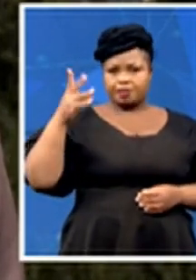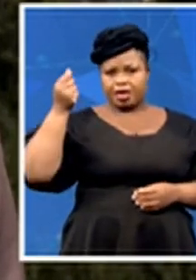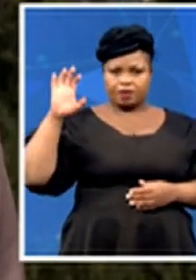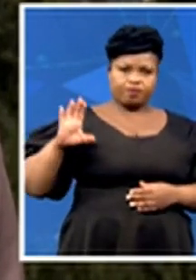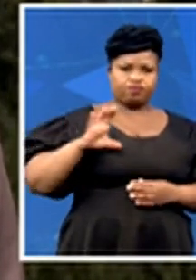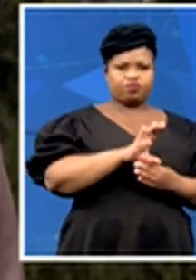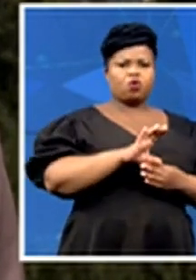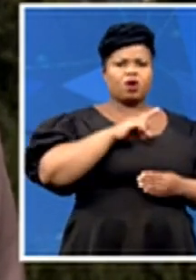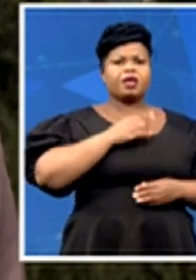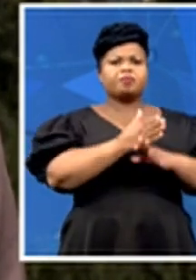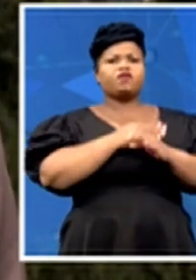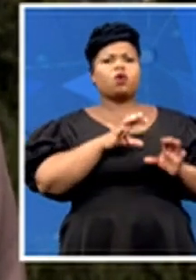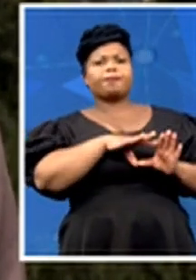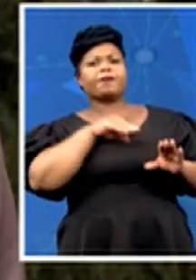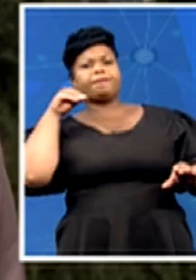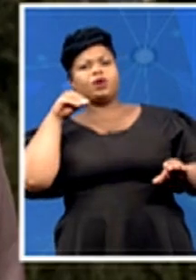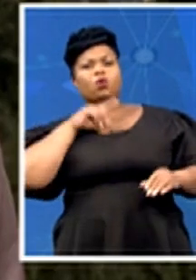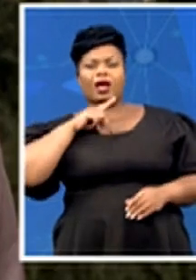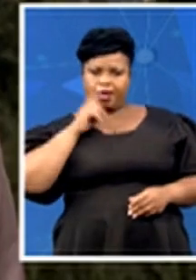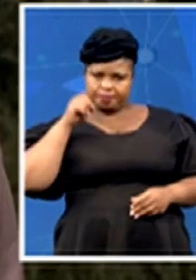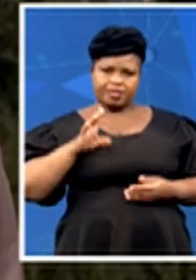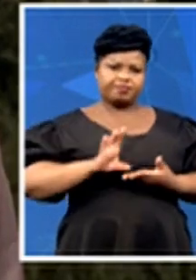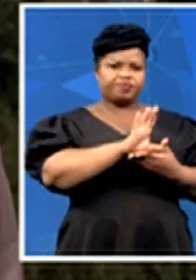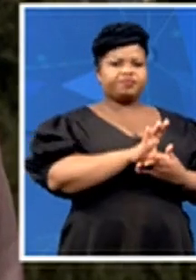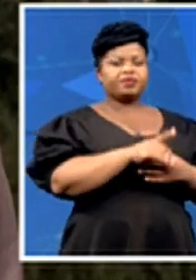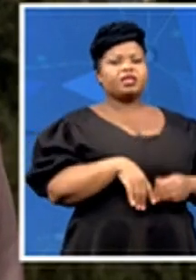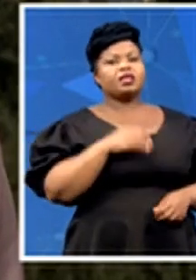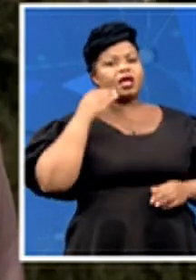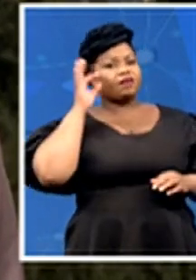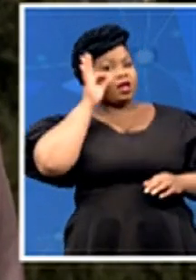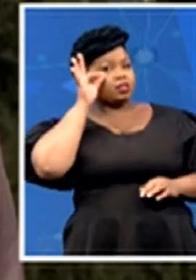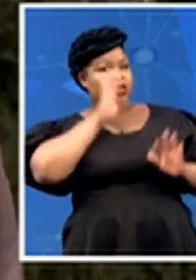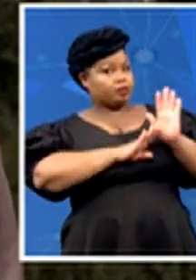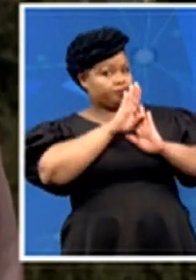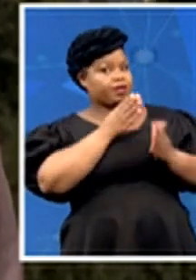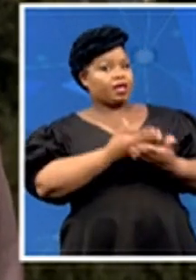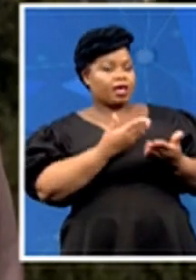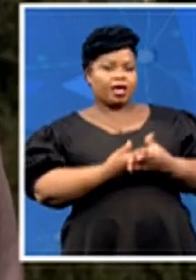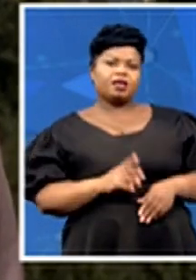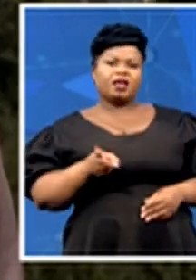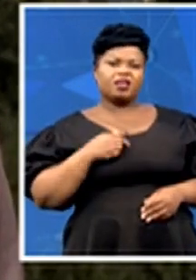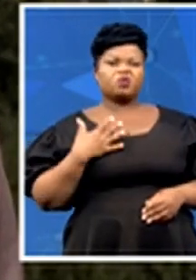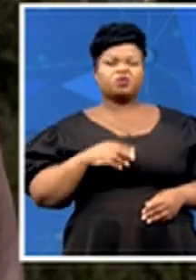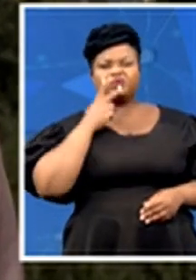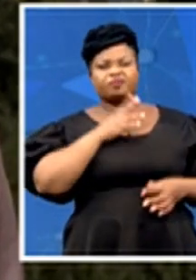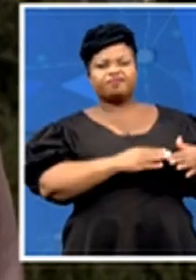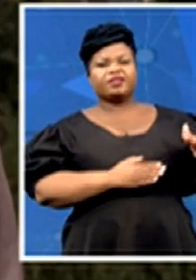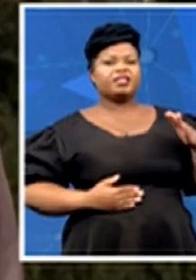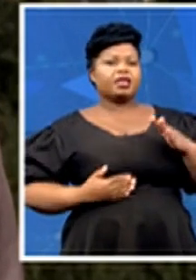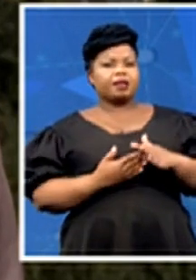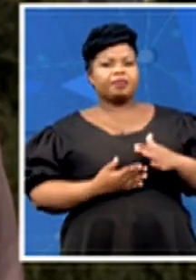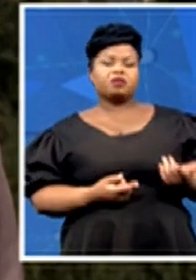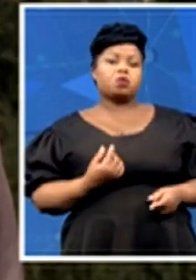boost afghanistan's recovery and also would like to see relations with the taliban near some degree of normality